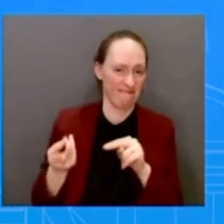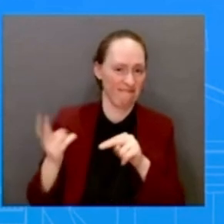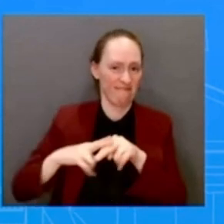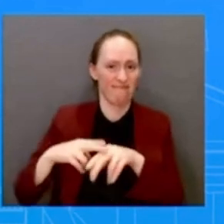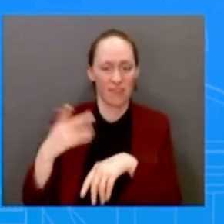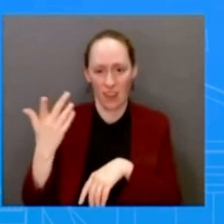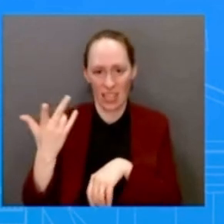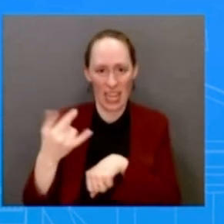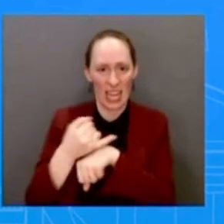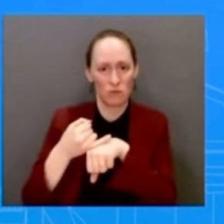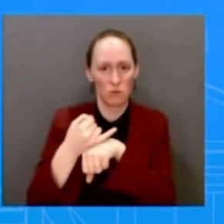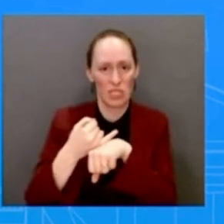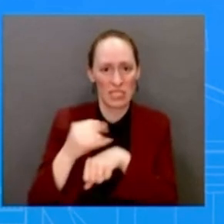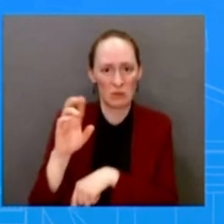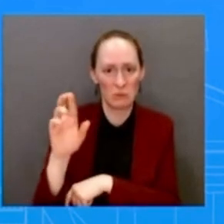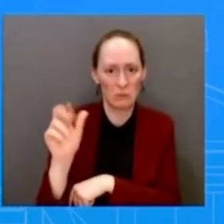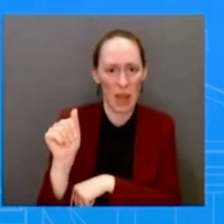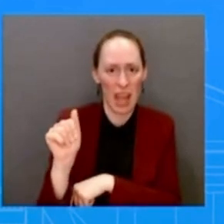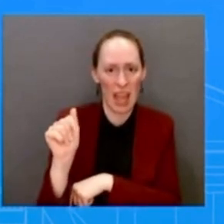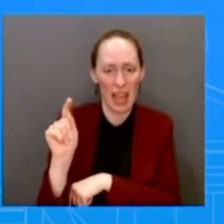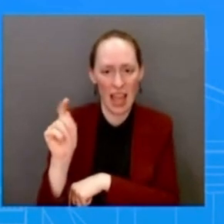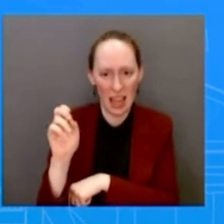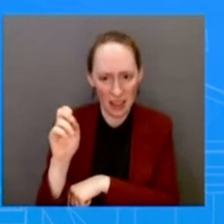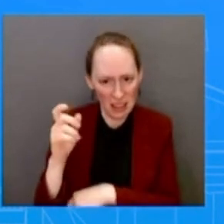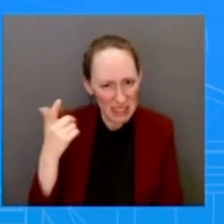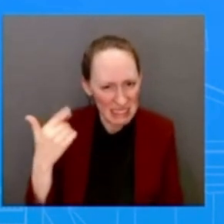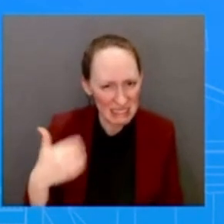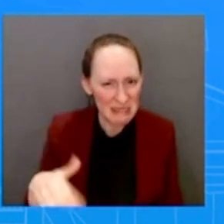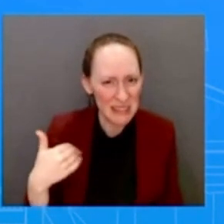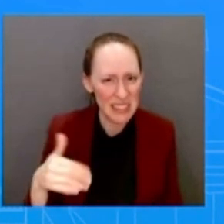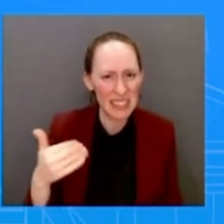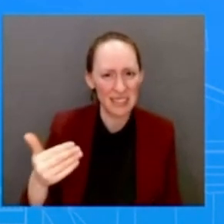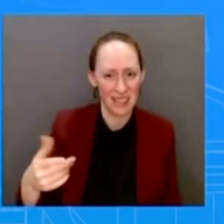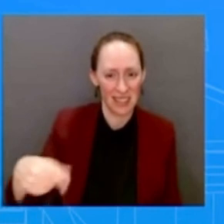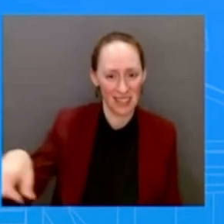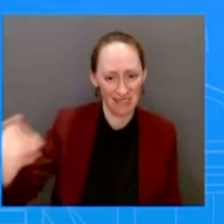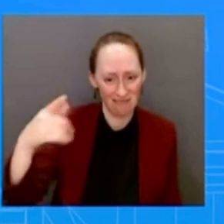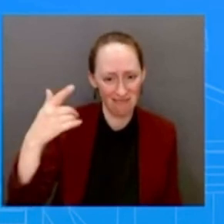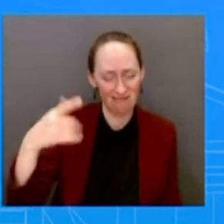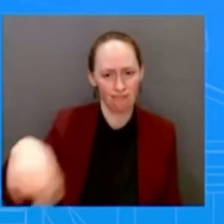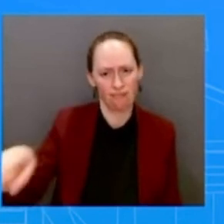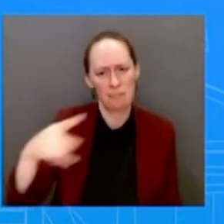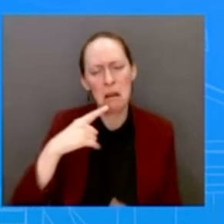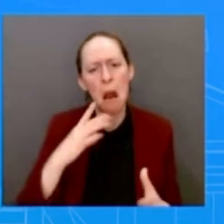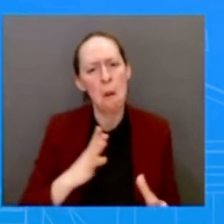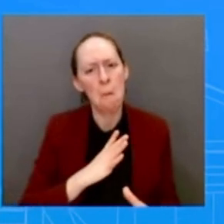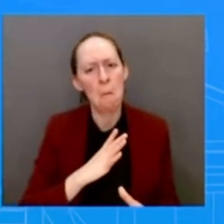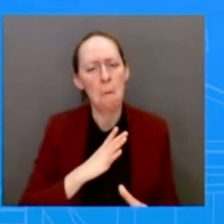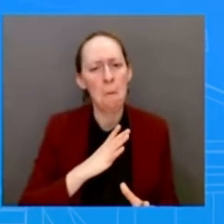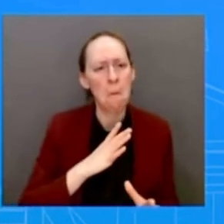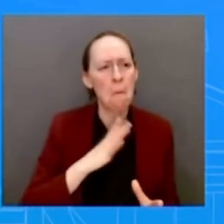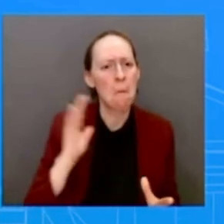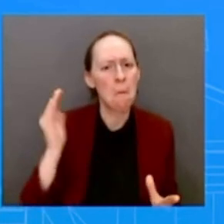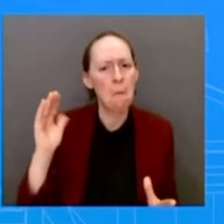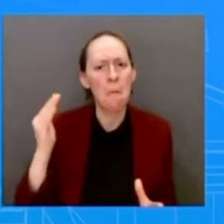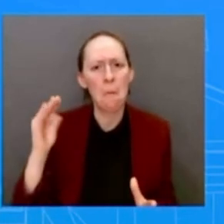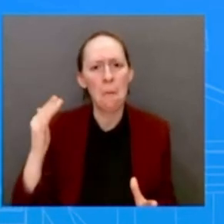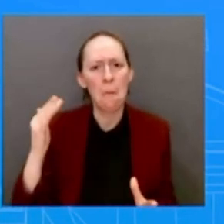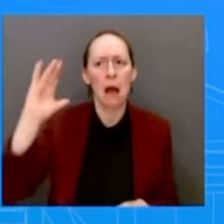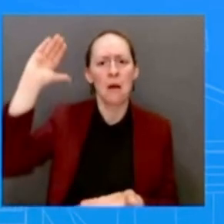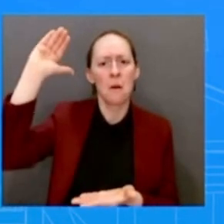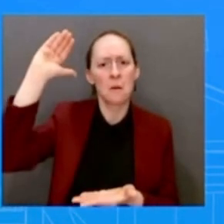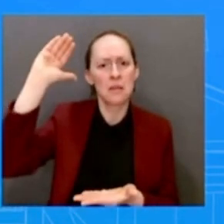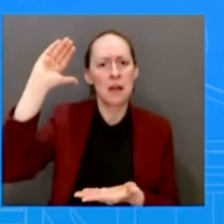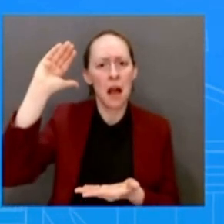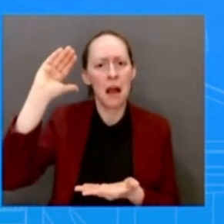is slowing and that this will all lead to a soft landing. I'm curious if you all still feel that a soft landing is possible. And if so,